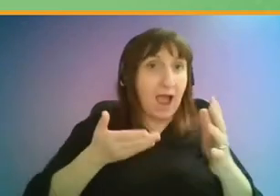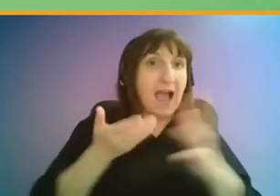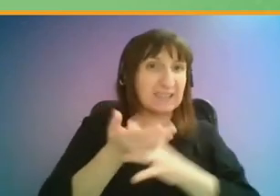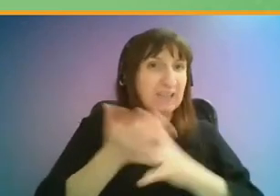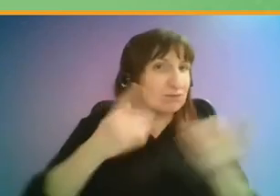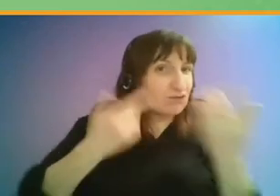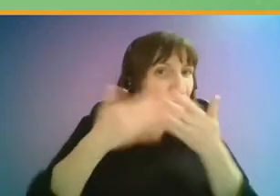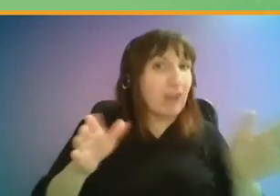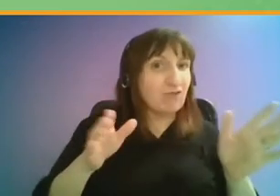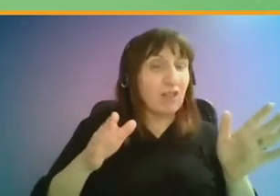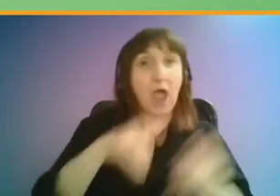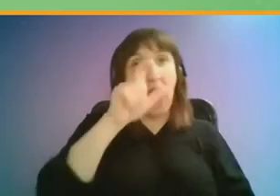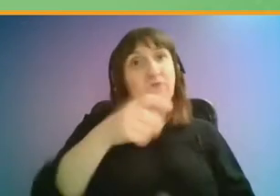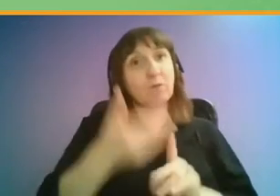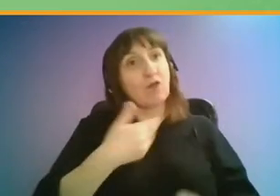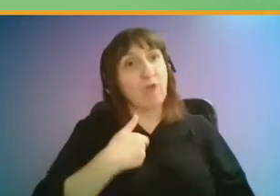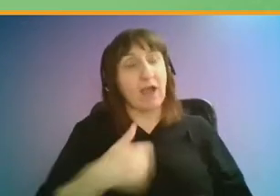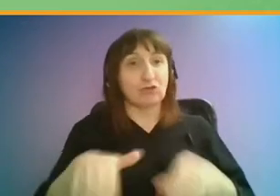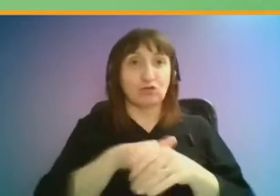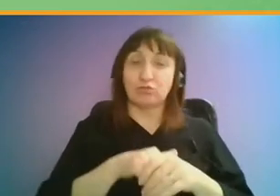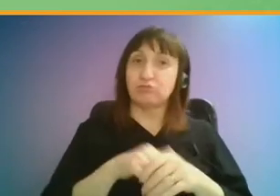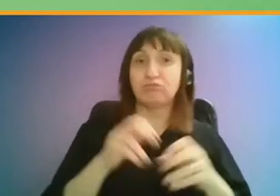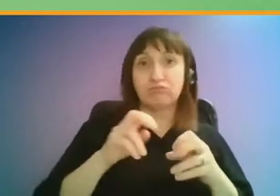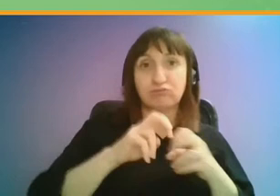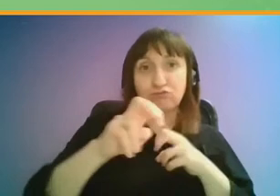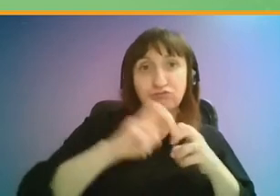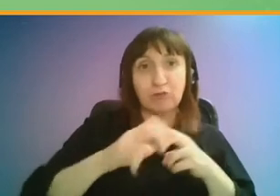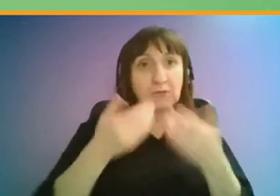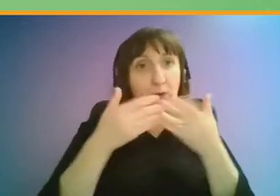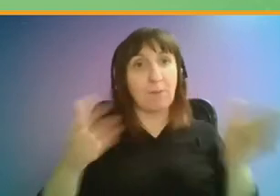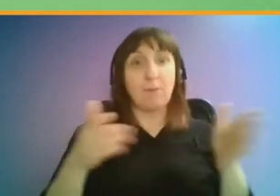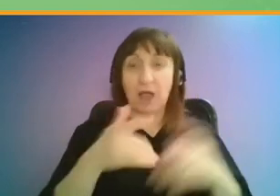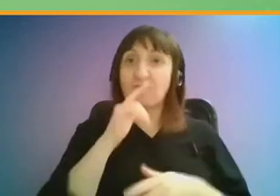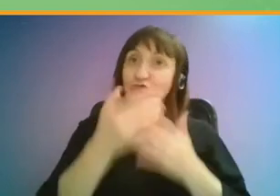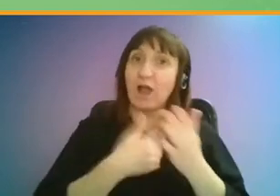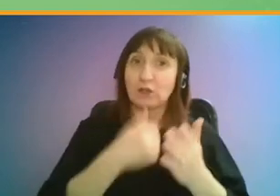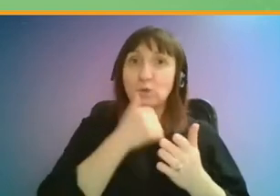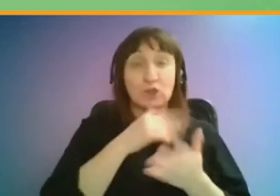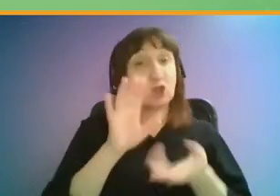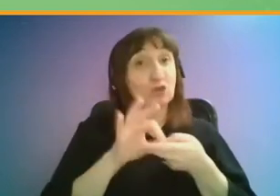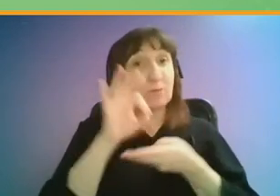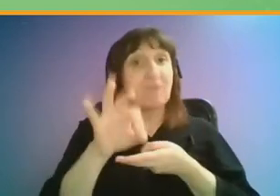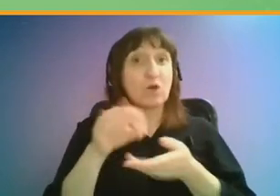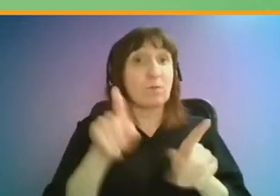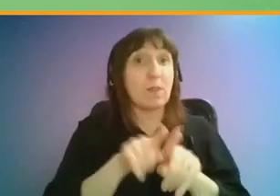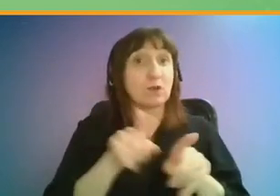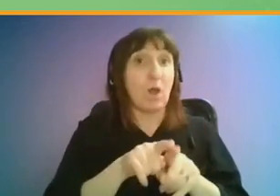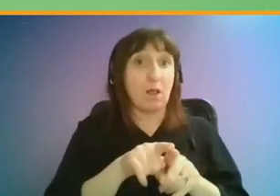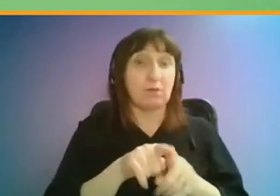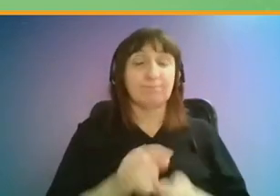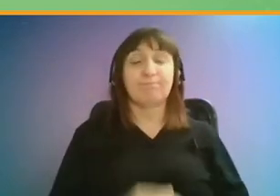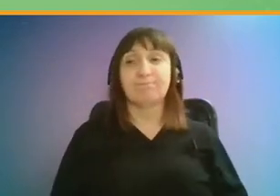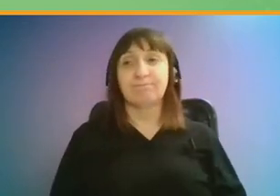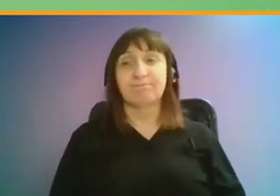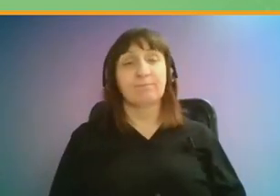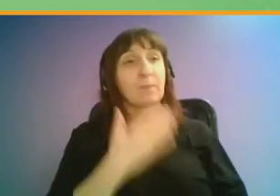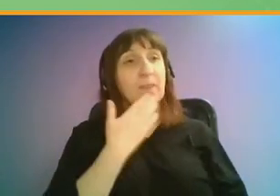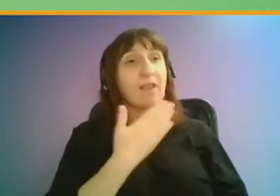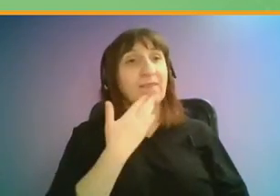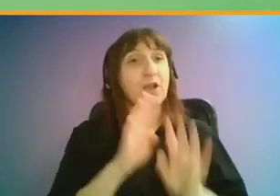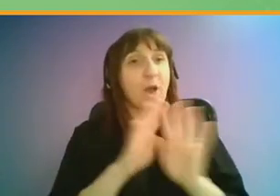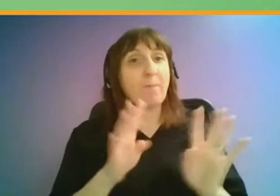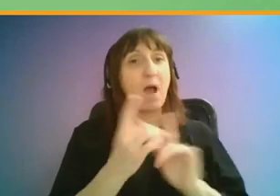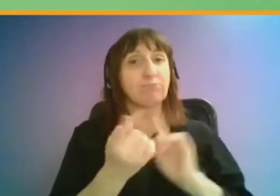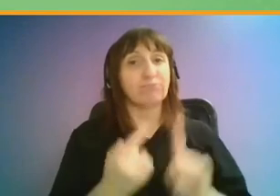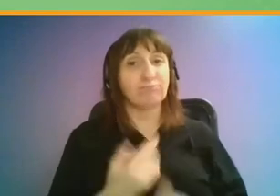But everyone also has a right to public transport and everyone should be able to use it and it should be affordable as well. Thanks to the panel for those